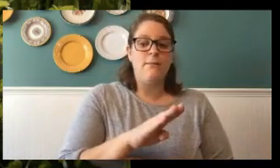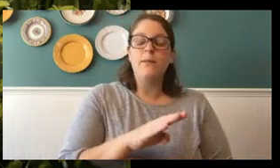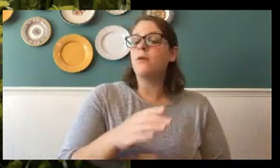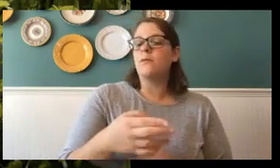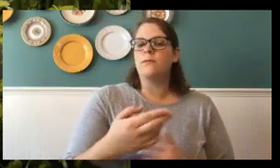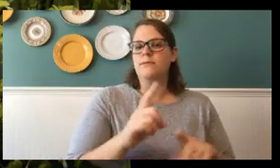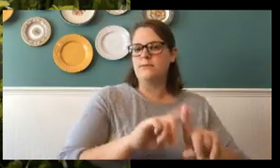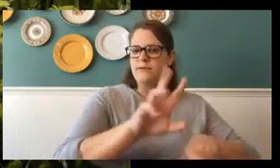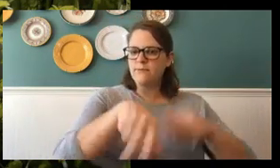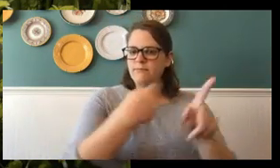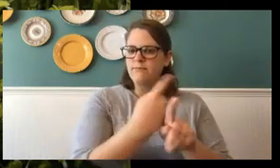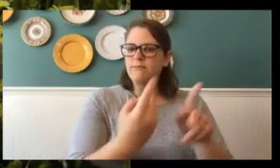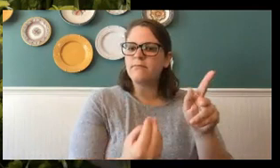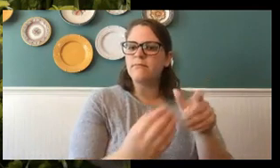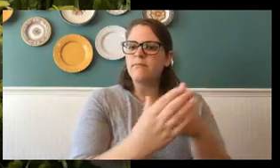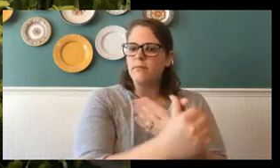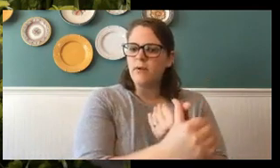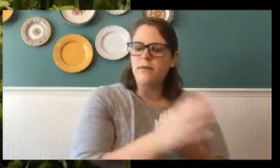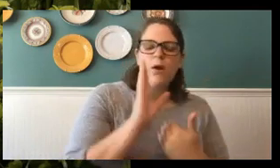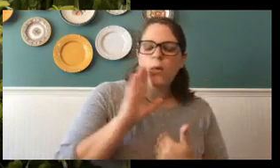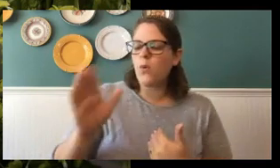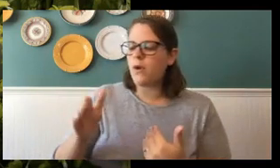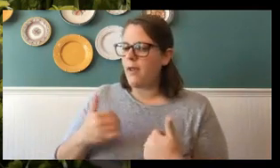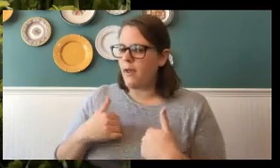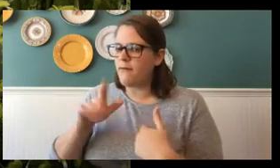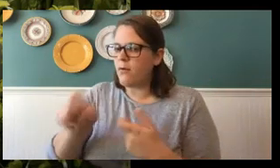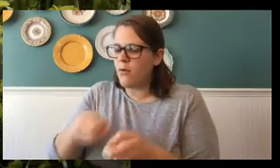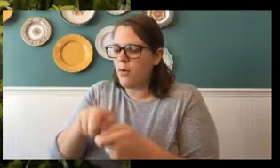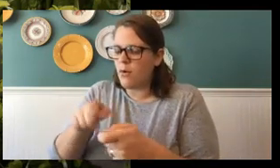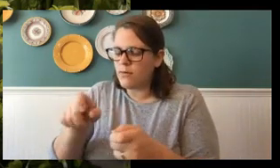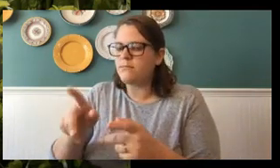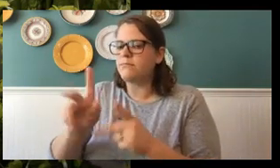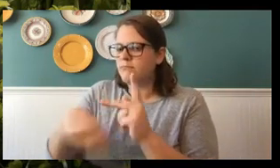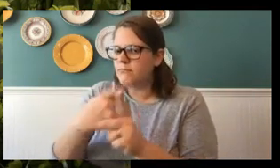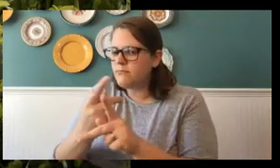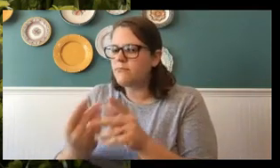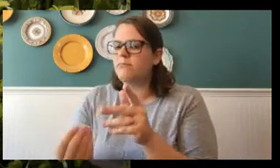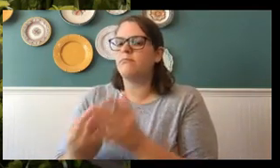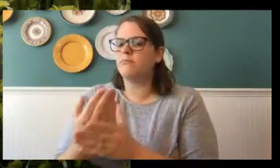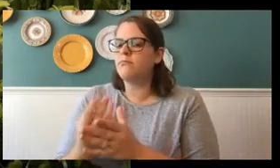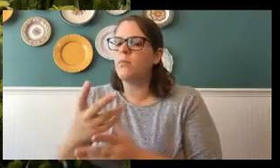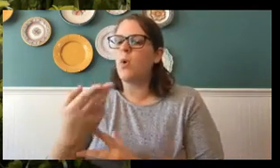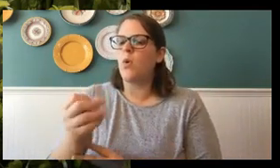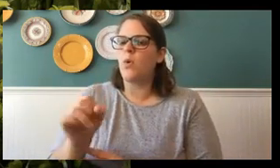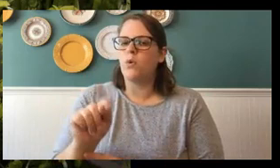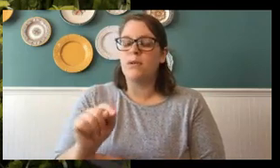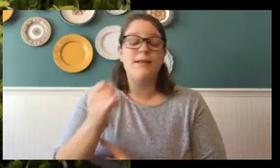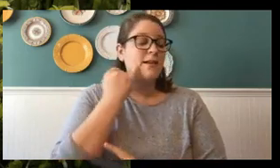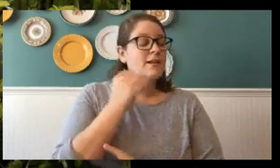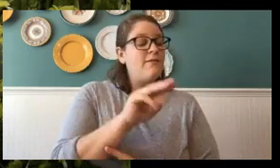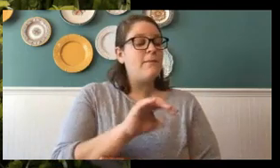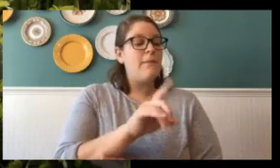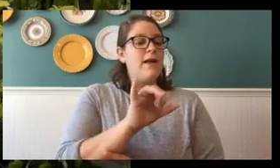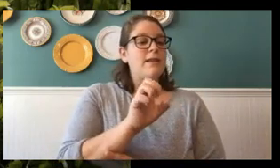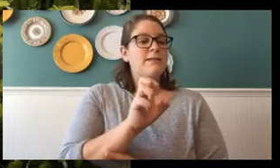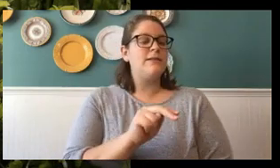own butterfly. And if Madison were a painted lady, she would have her own